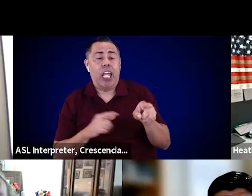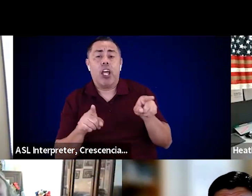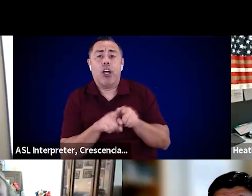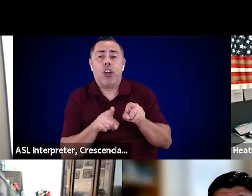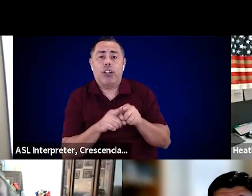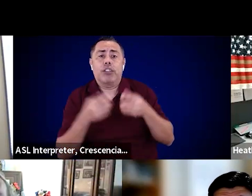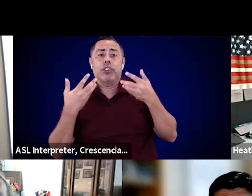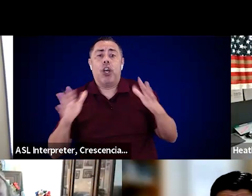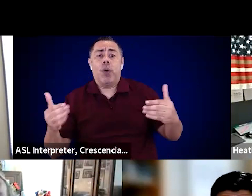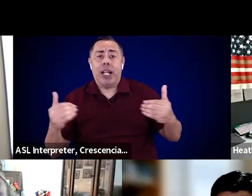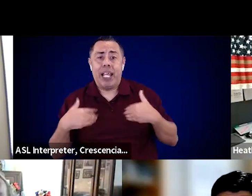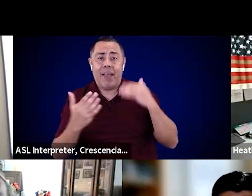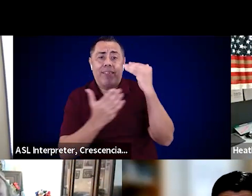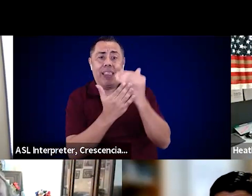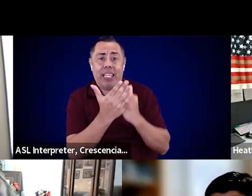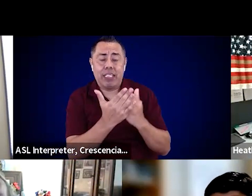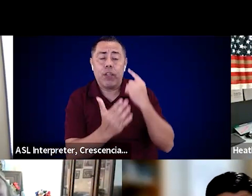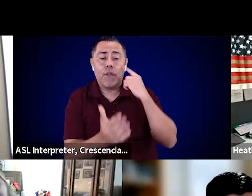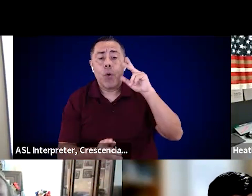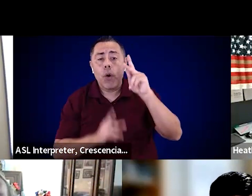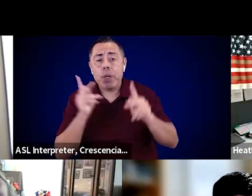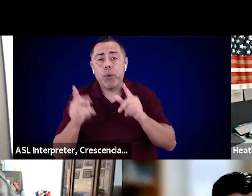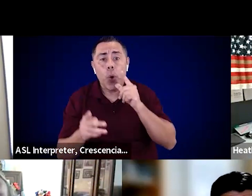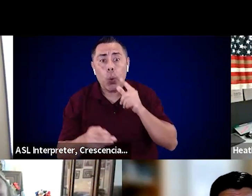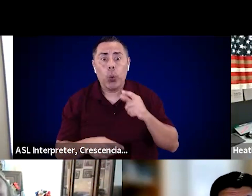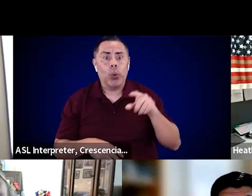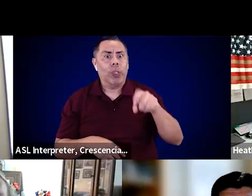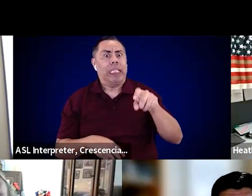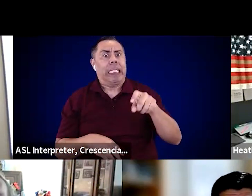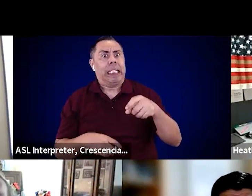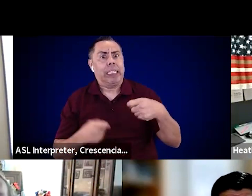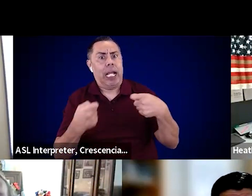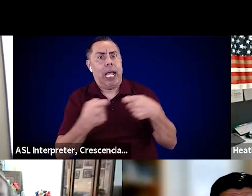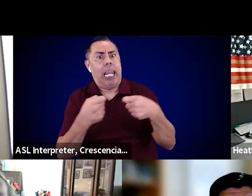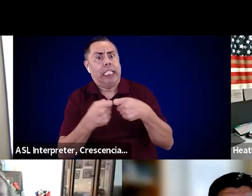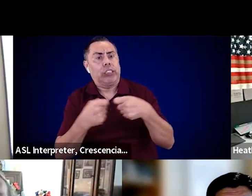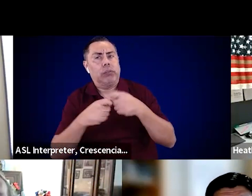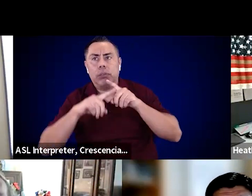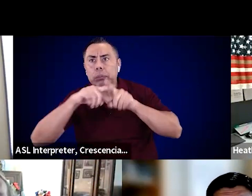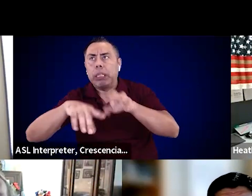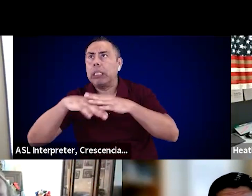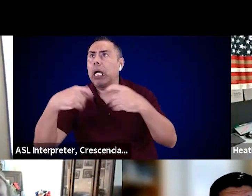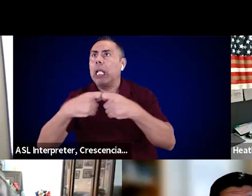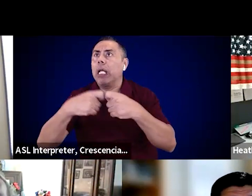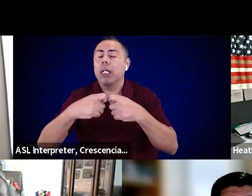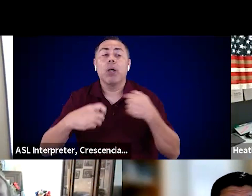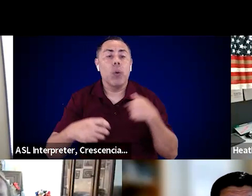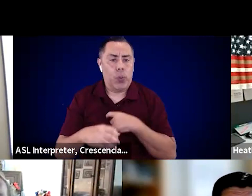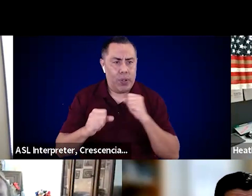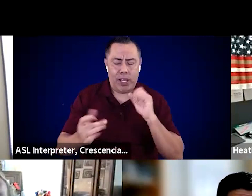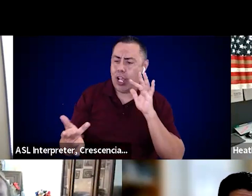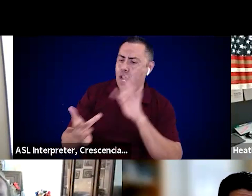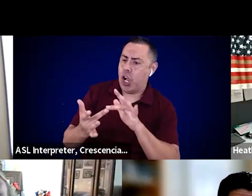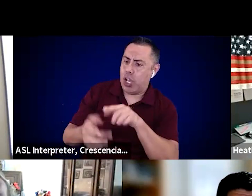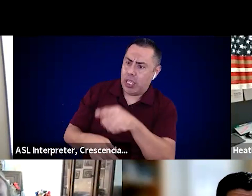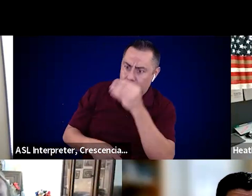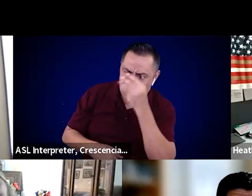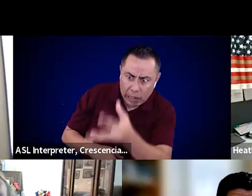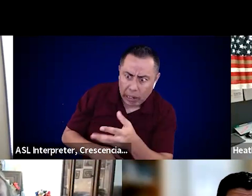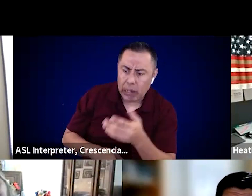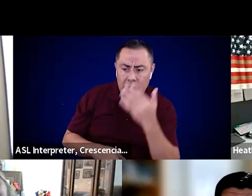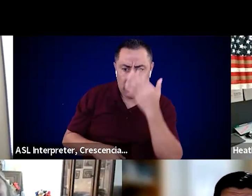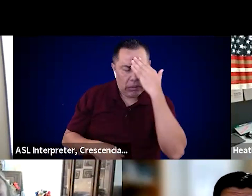energy dependent that may need evacuation assistance. We would call them. And then the county is invested heavily in Zone Haven.